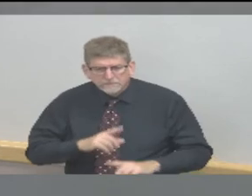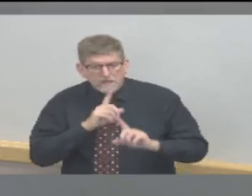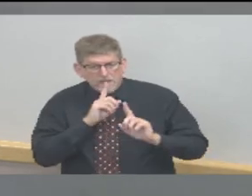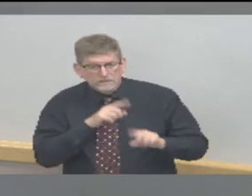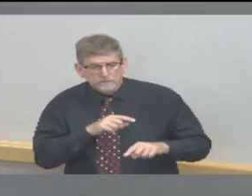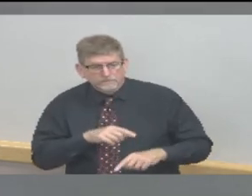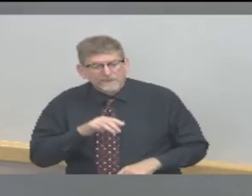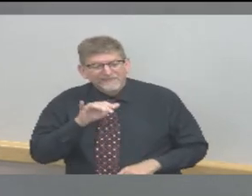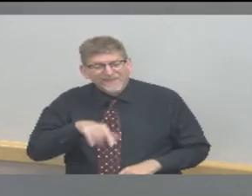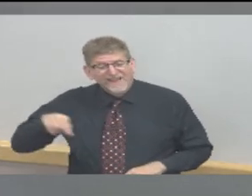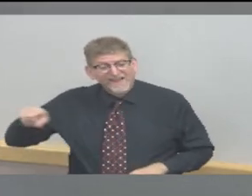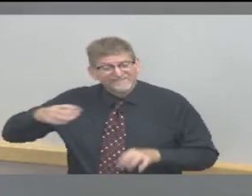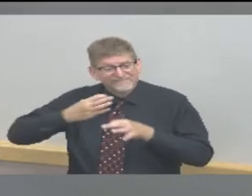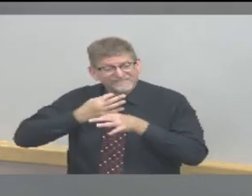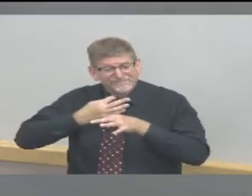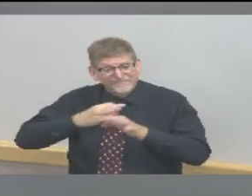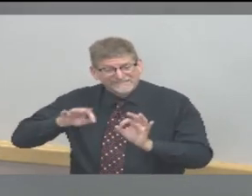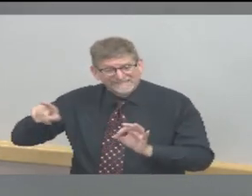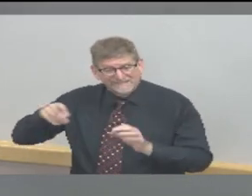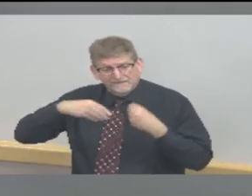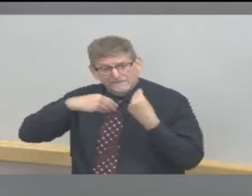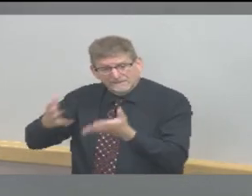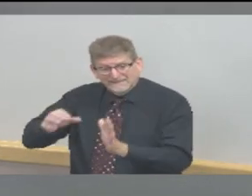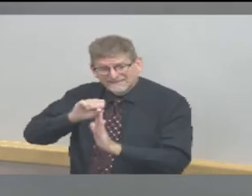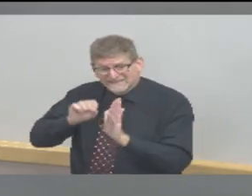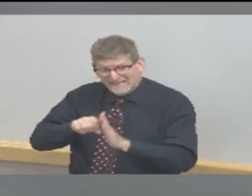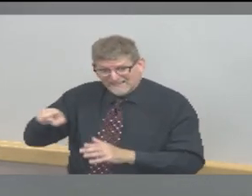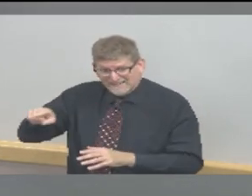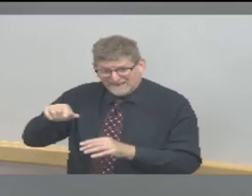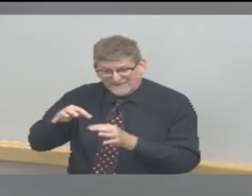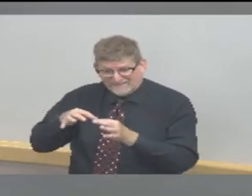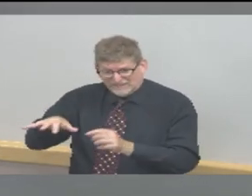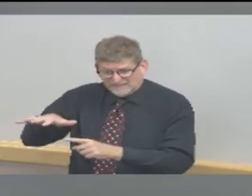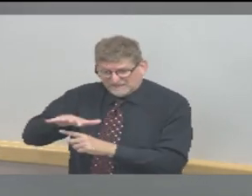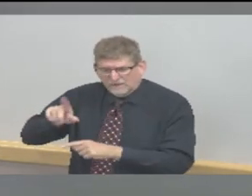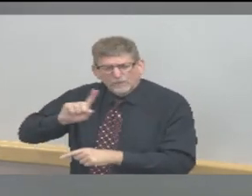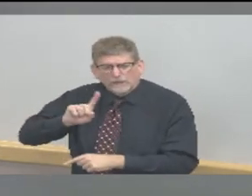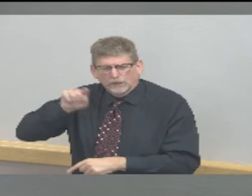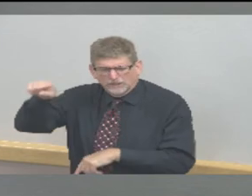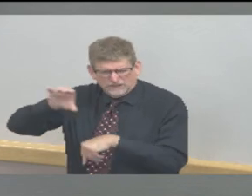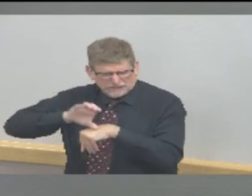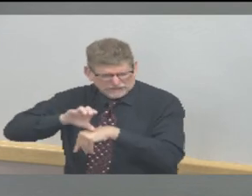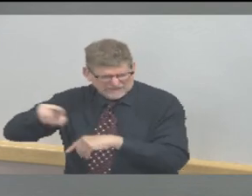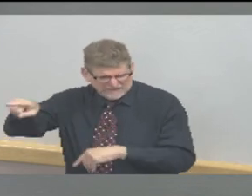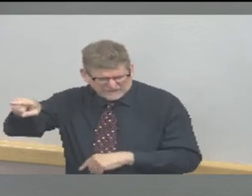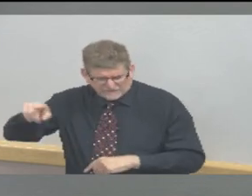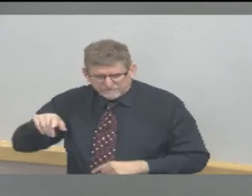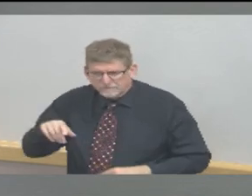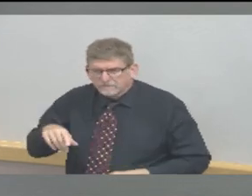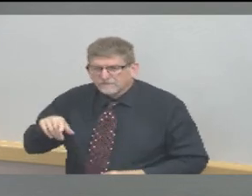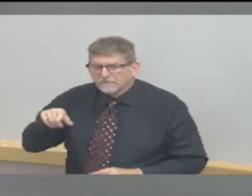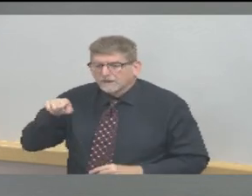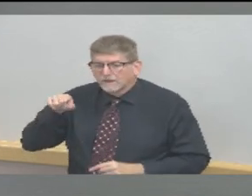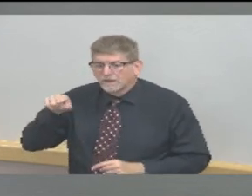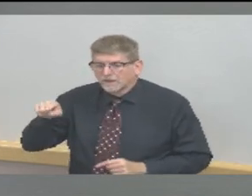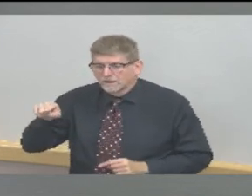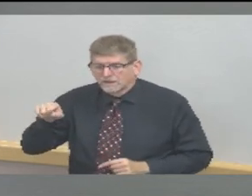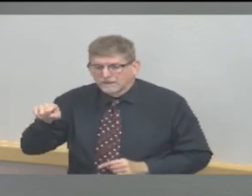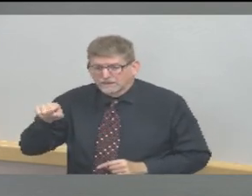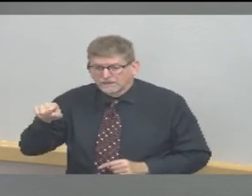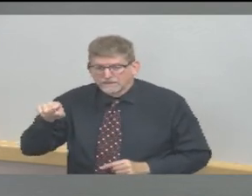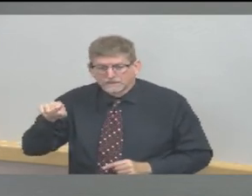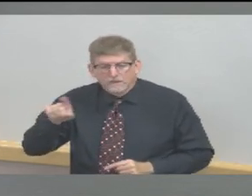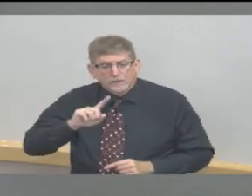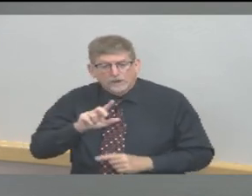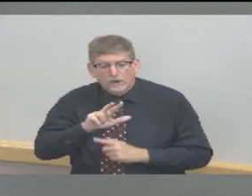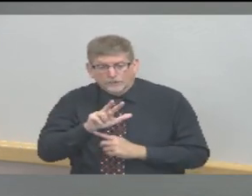that is currently located at the Evangelical Covenant Church at 3600 South 9th Street in Lafayette